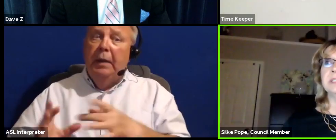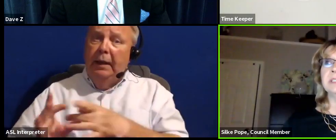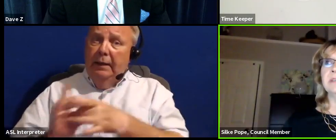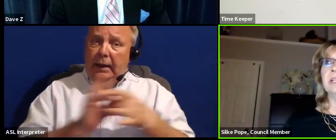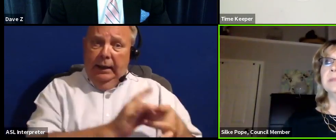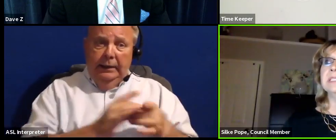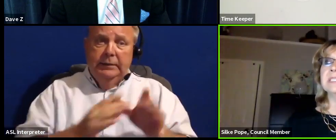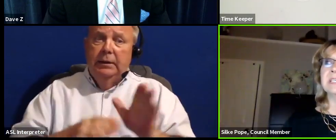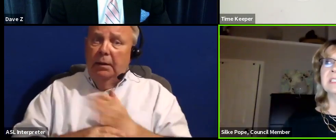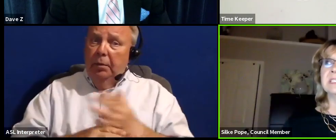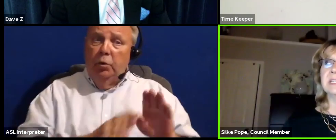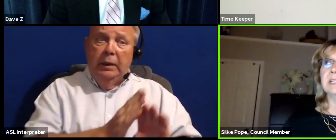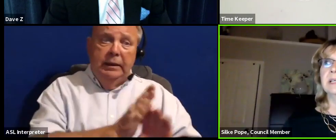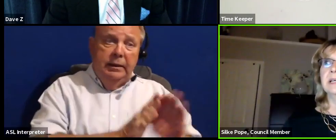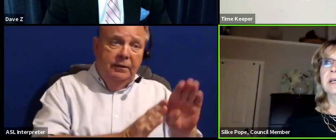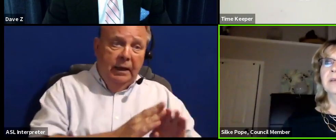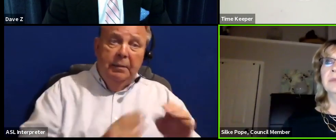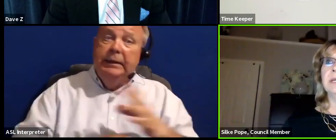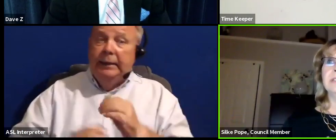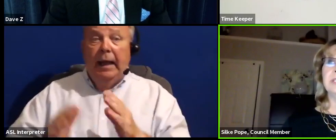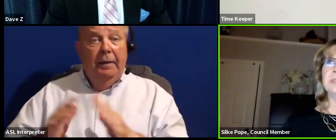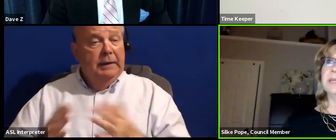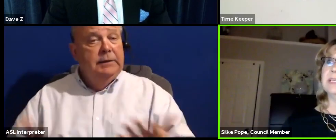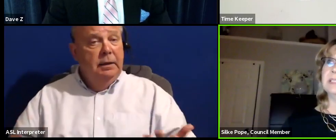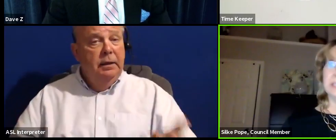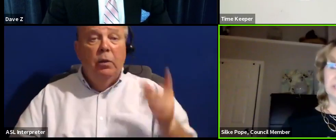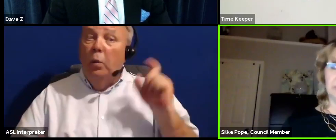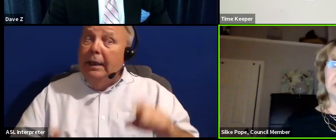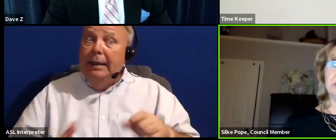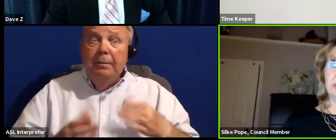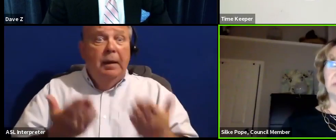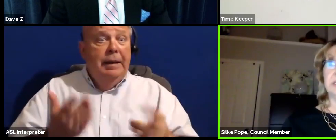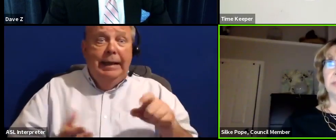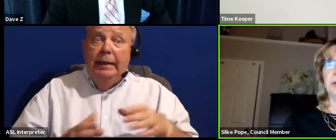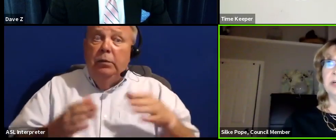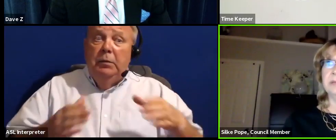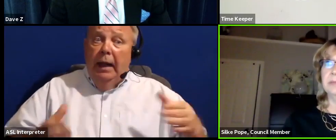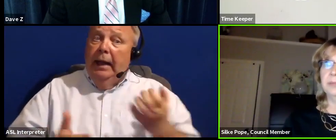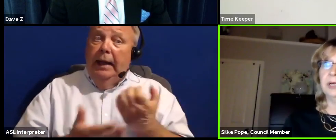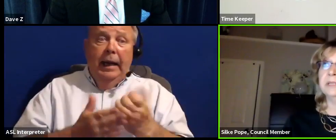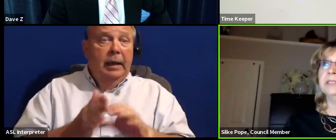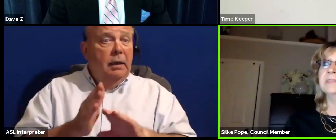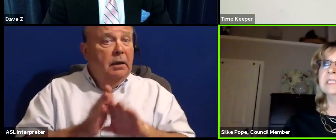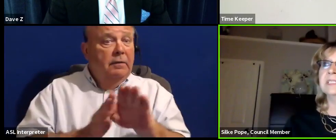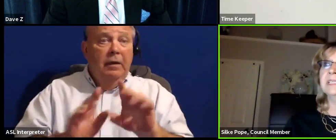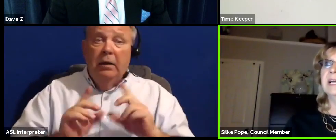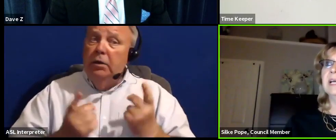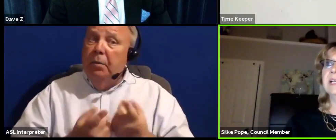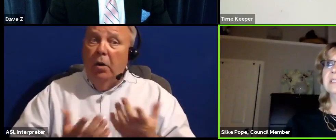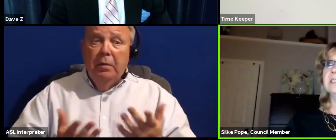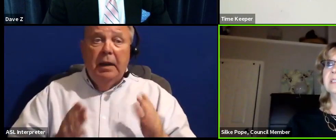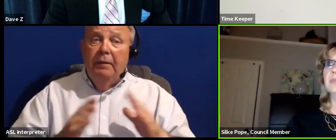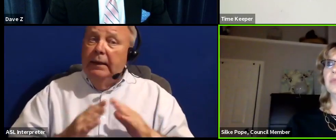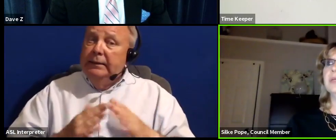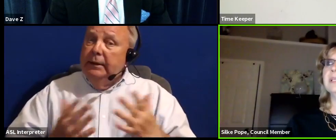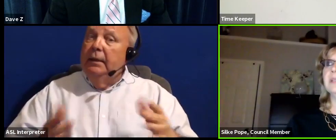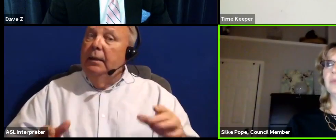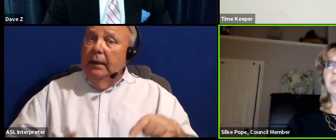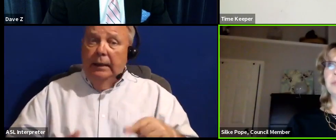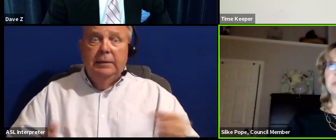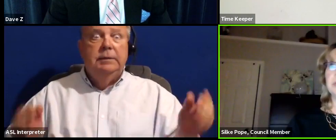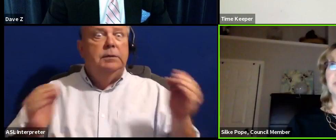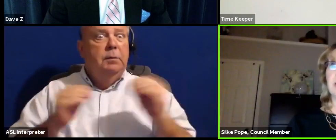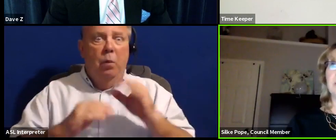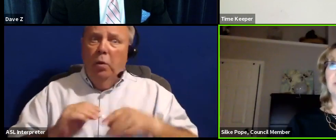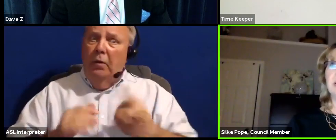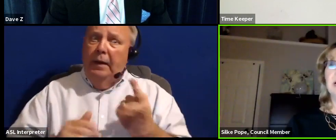these building developments and the city. We may need to expand the economic development department of the city as this is more than a